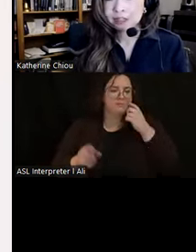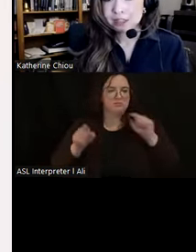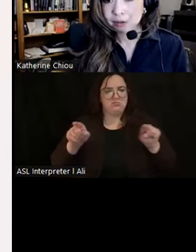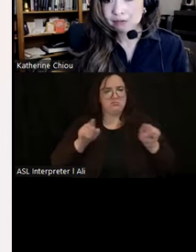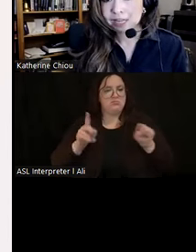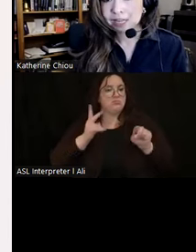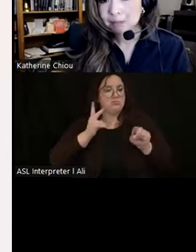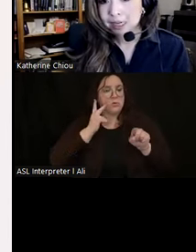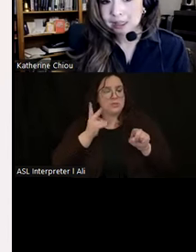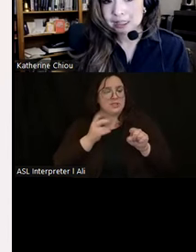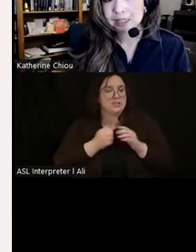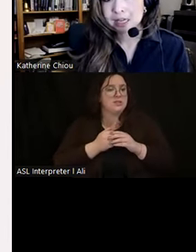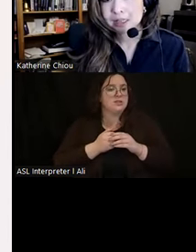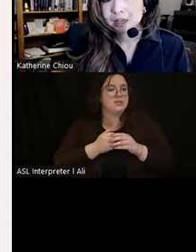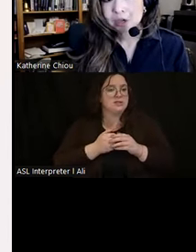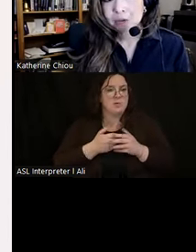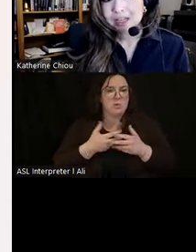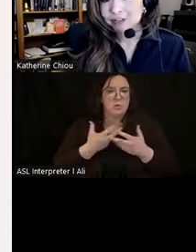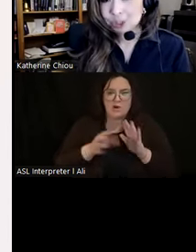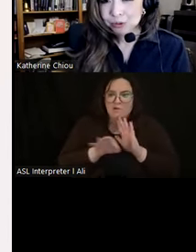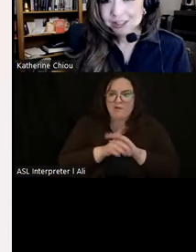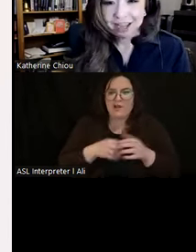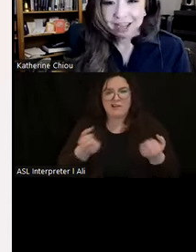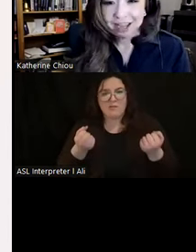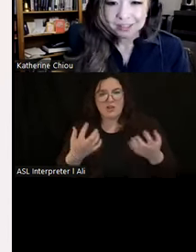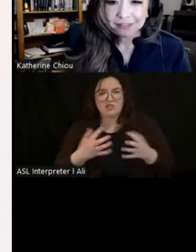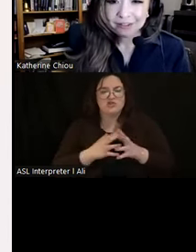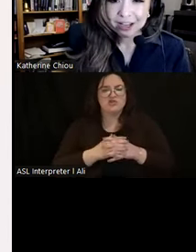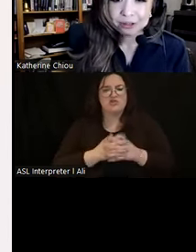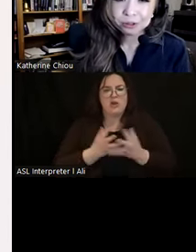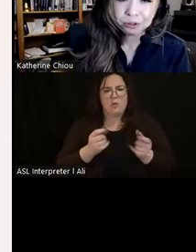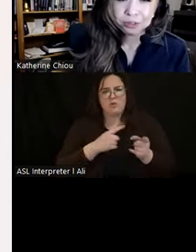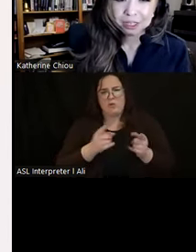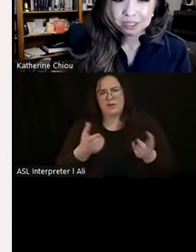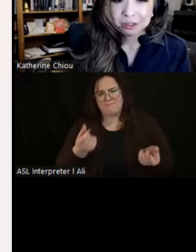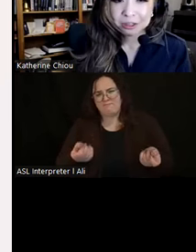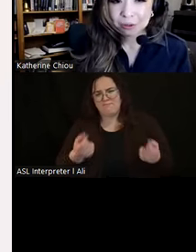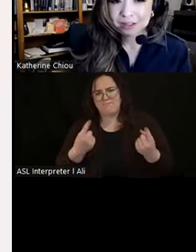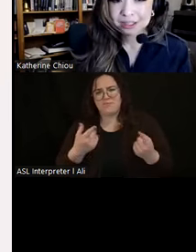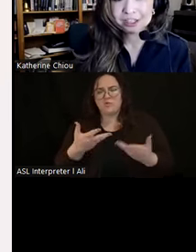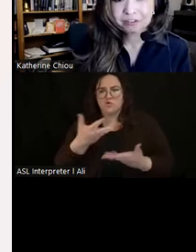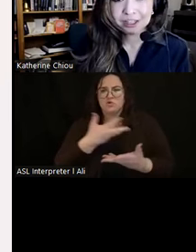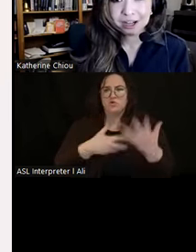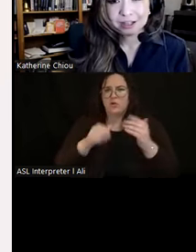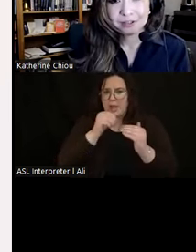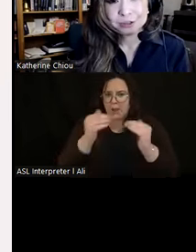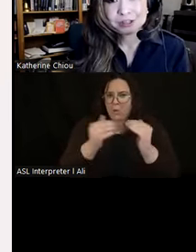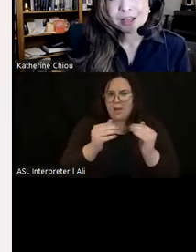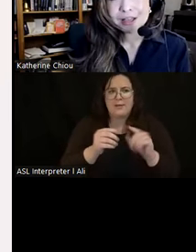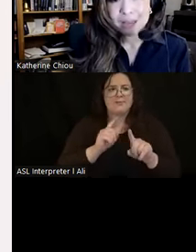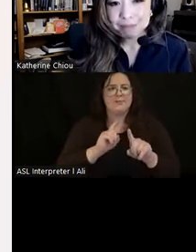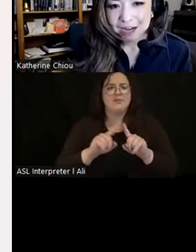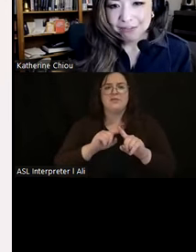prevalence that we find them by at these sites, we get a visual sense of how social inequality and different contexts of consumption